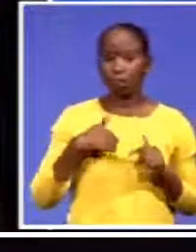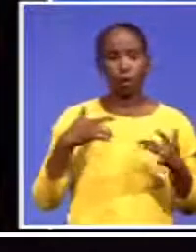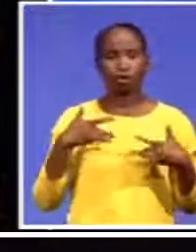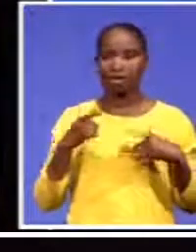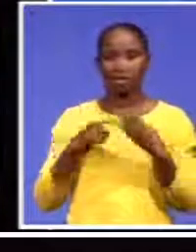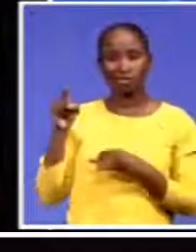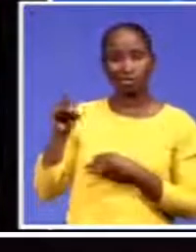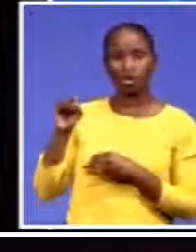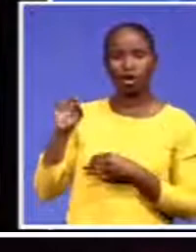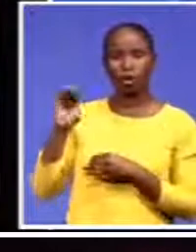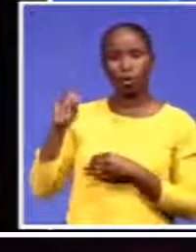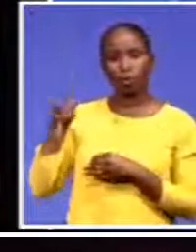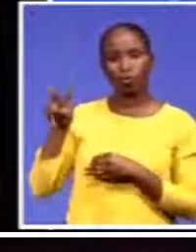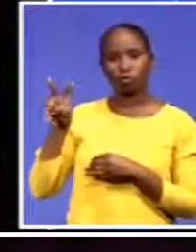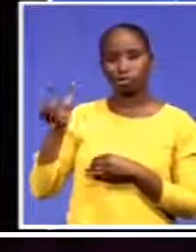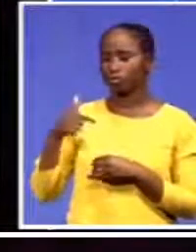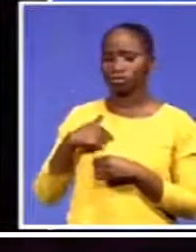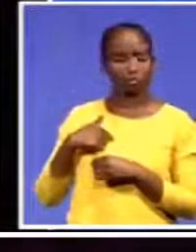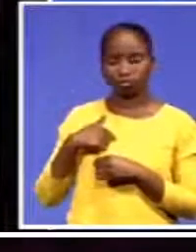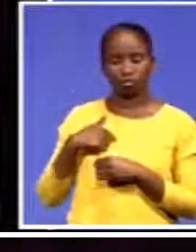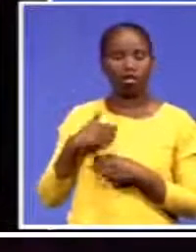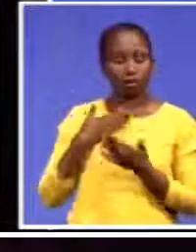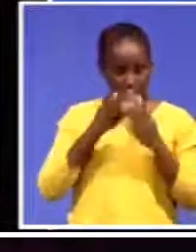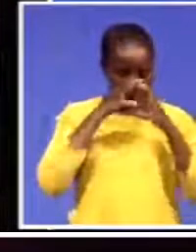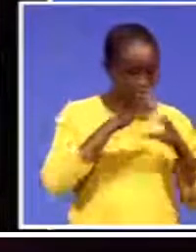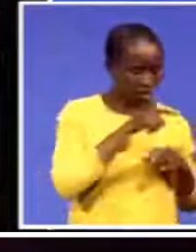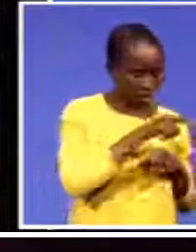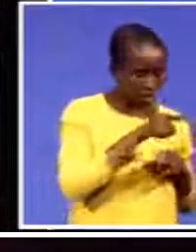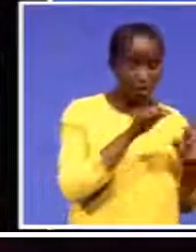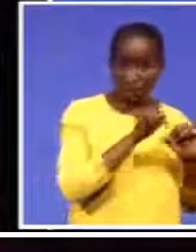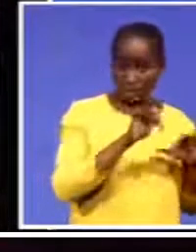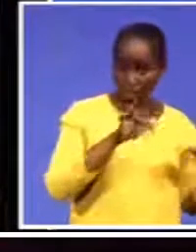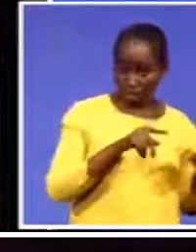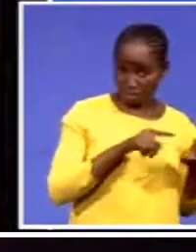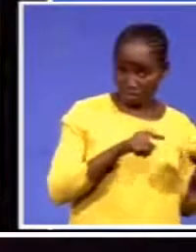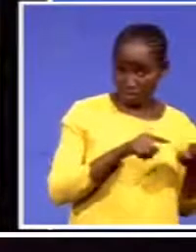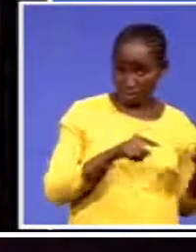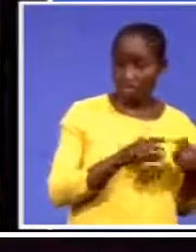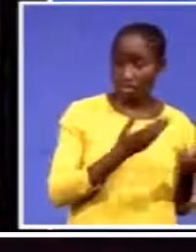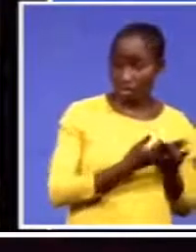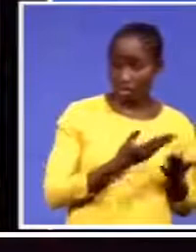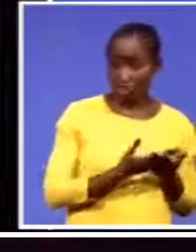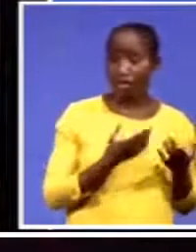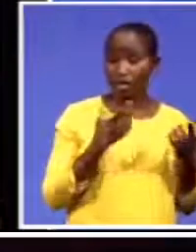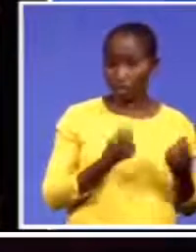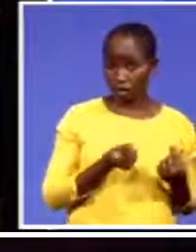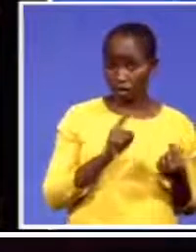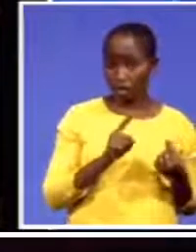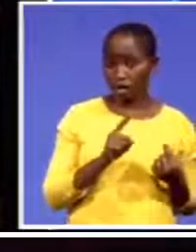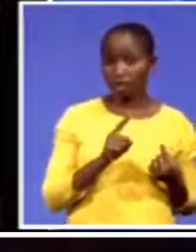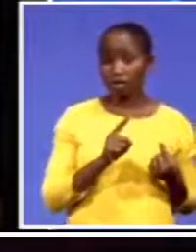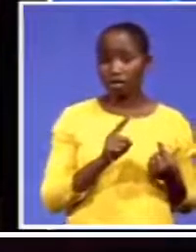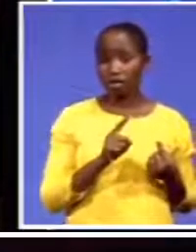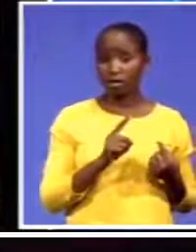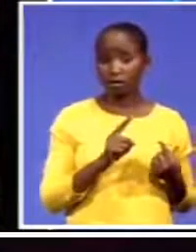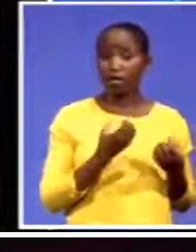whether the people attending this... the trade fair this year are setting tangible goals for themselves.